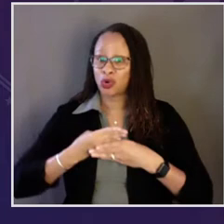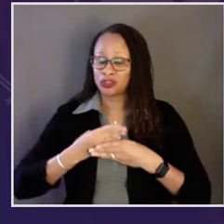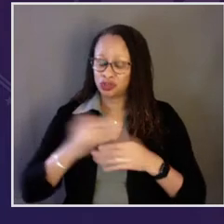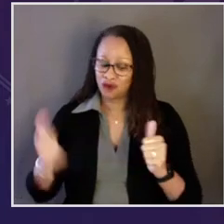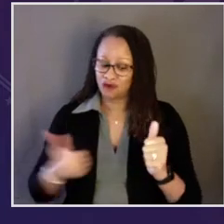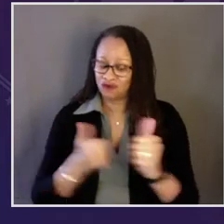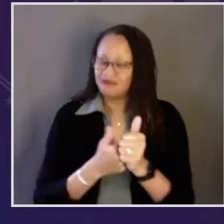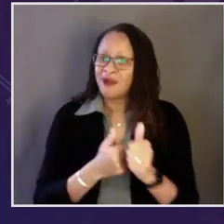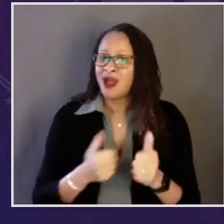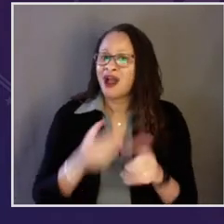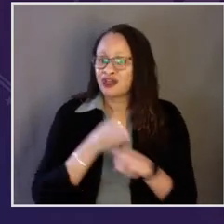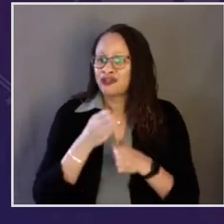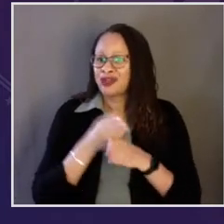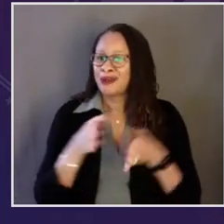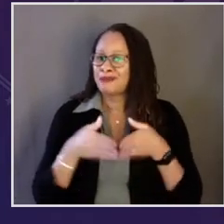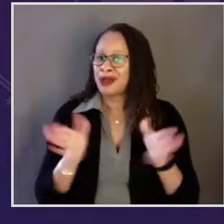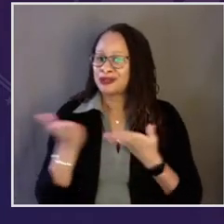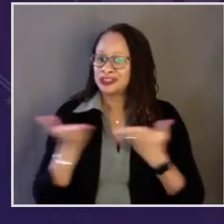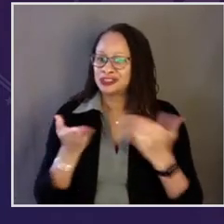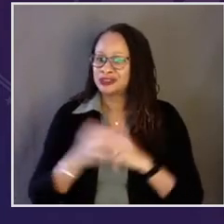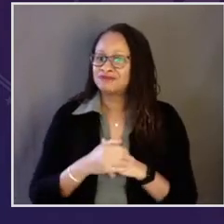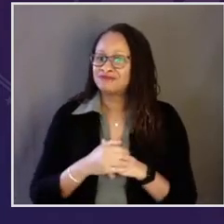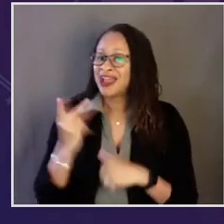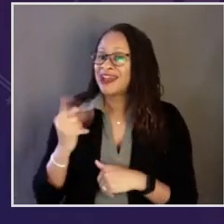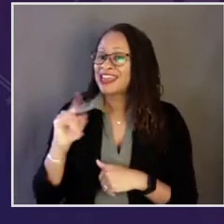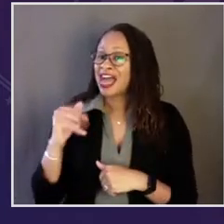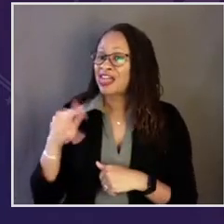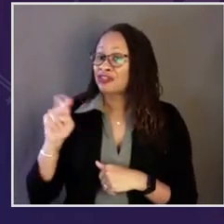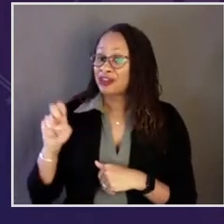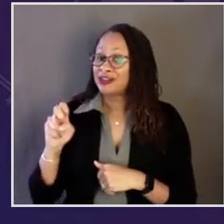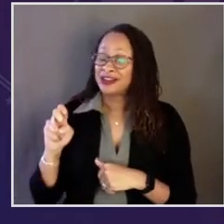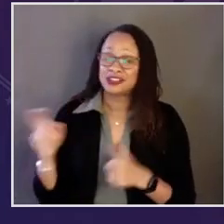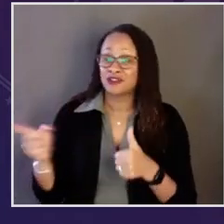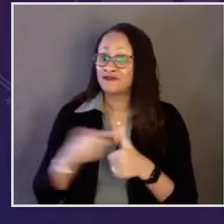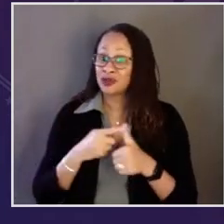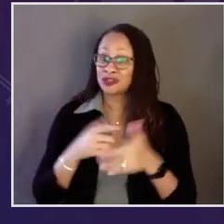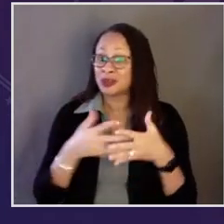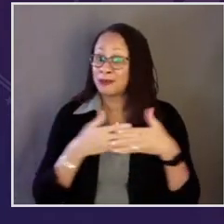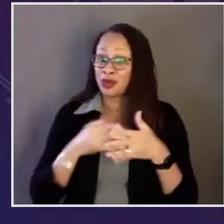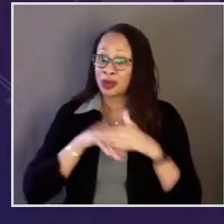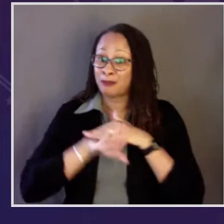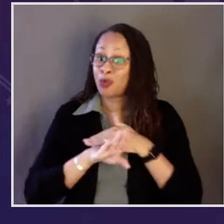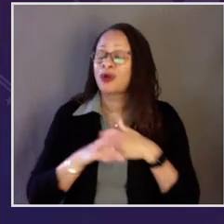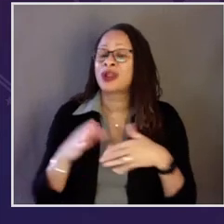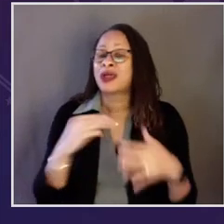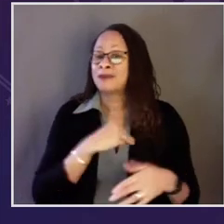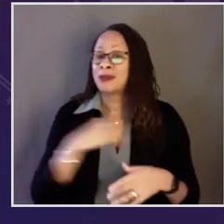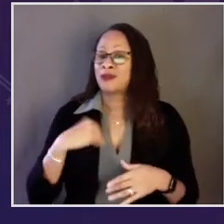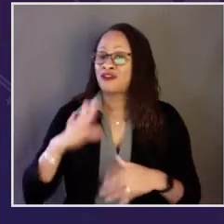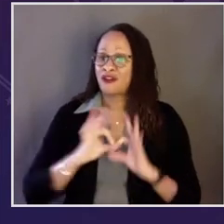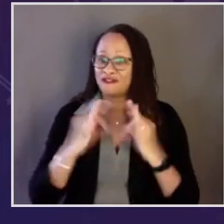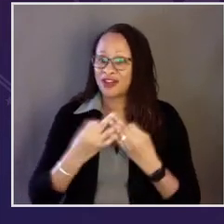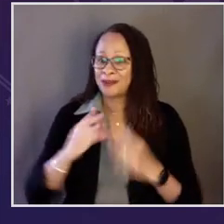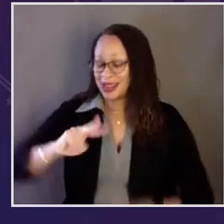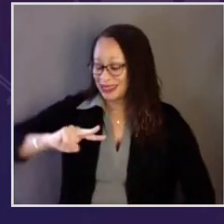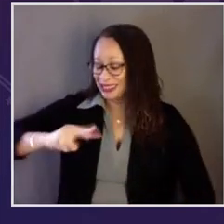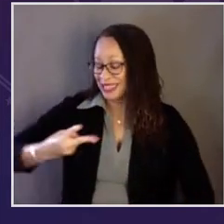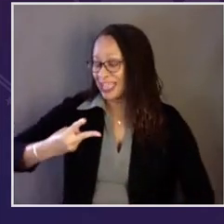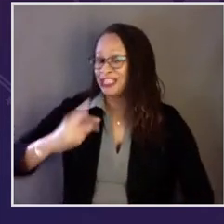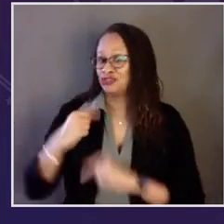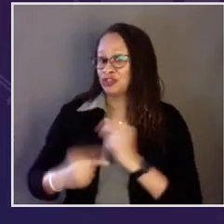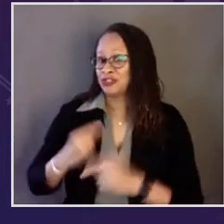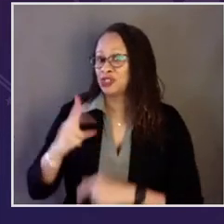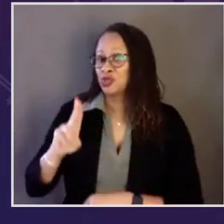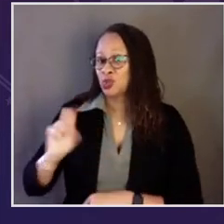their daughter to pursue a career in public service. Catherine says she's the first American-born member of a